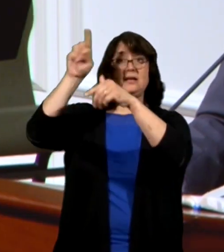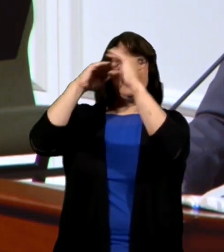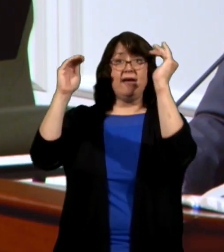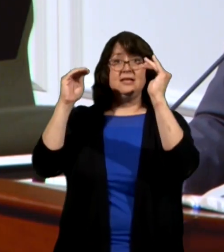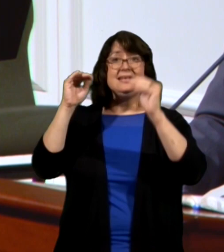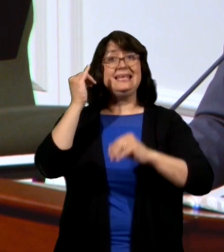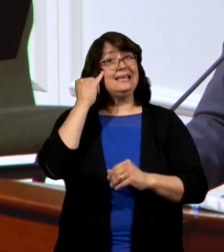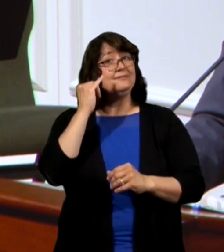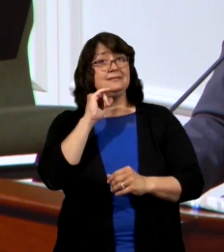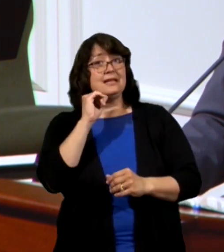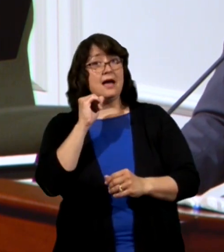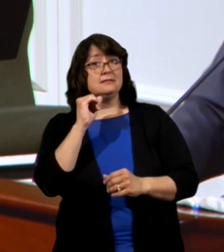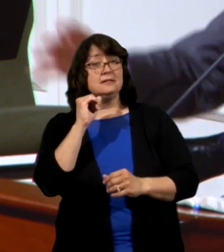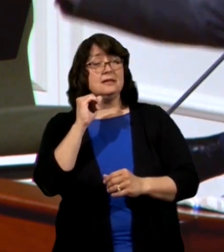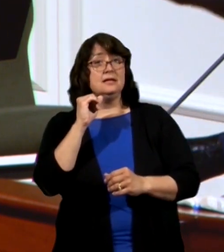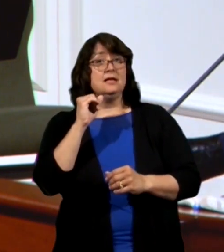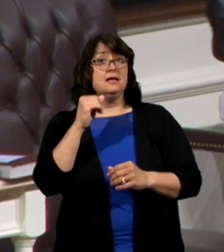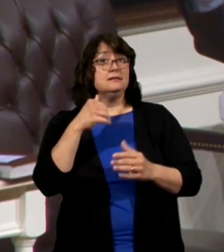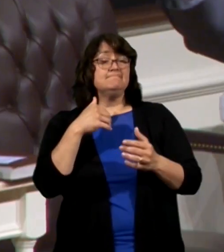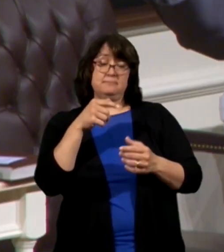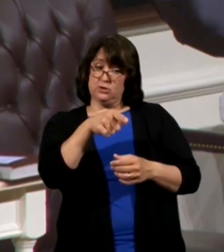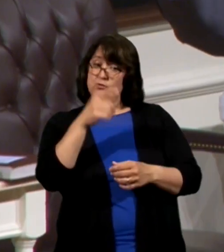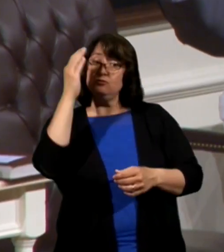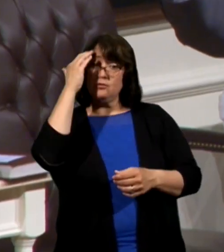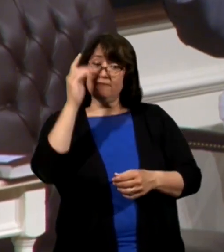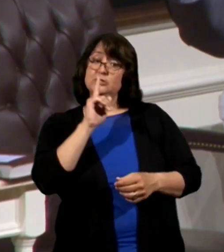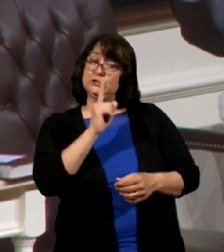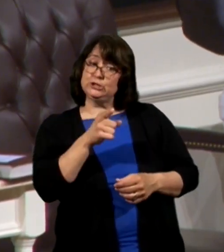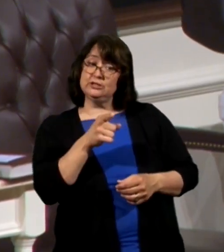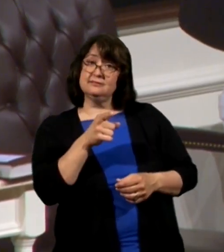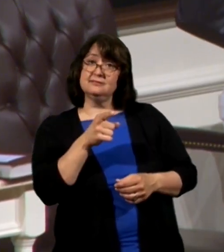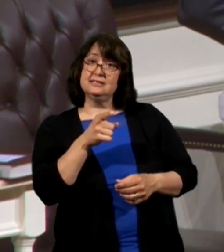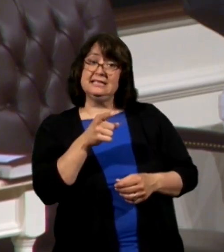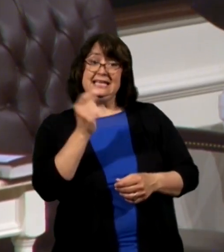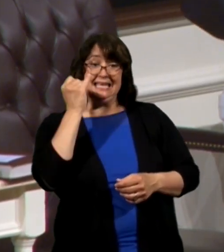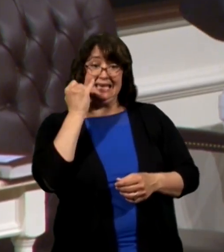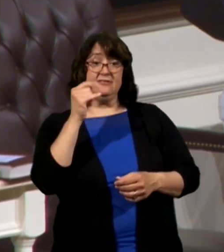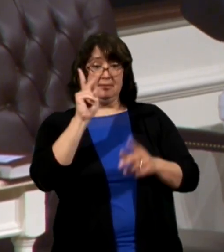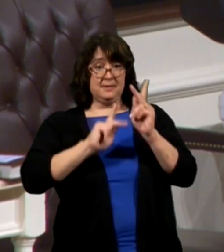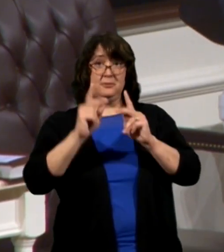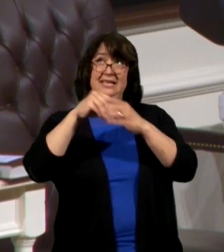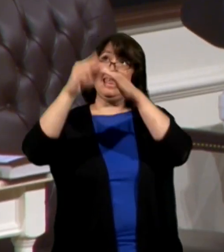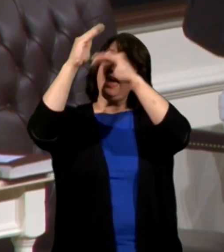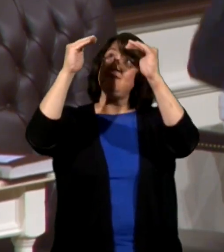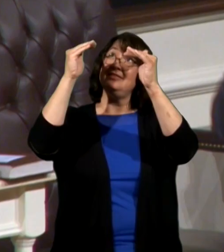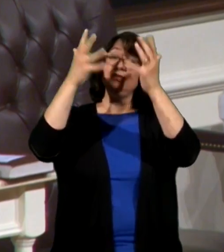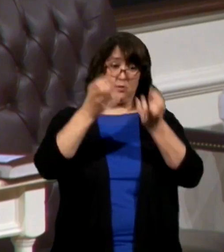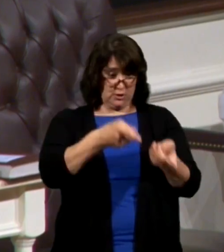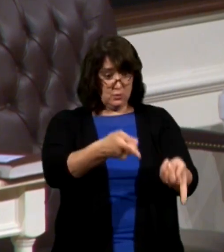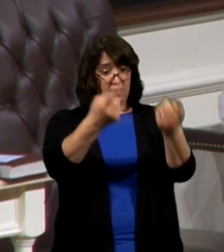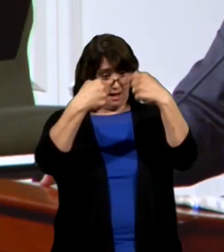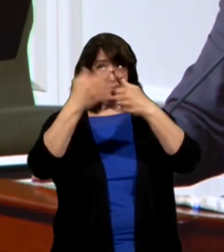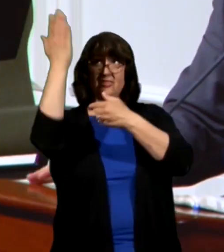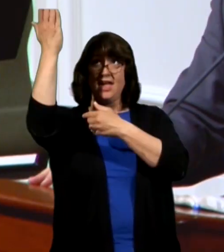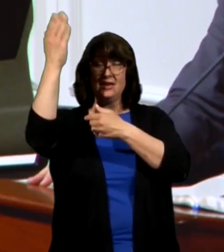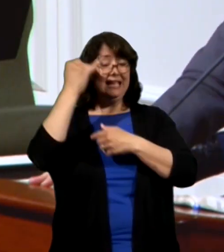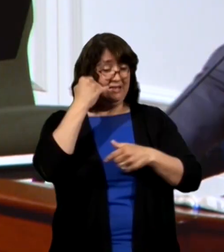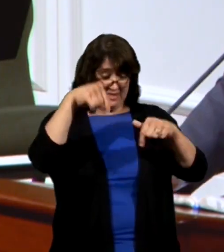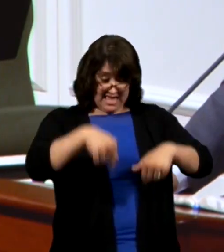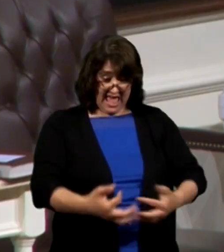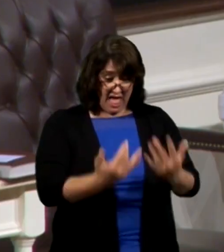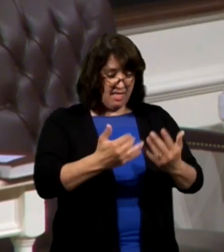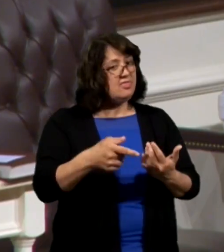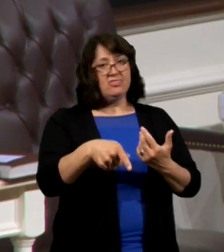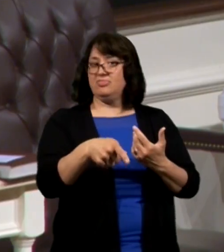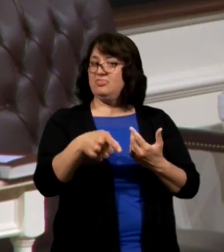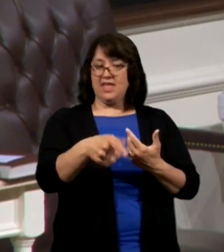or not they went to heaven here's what you know for sure if they're in heaven they want you there and if they're in hell they don't want you